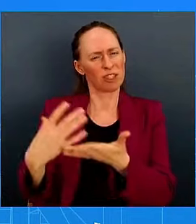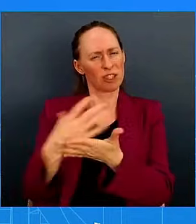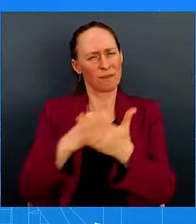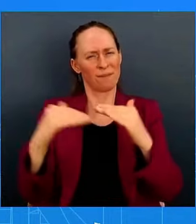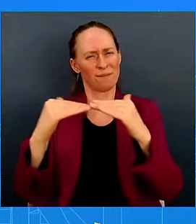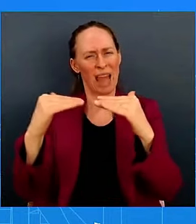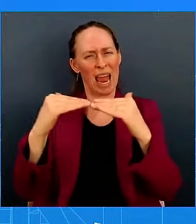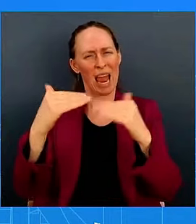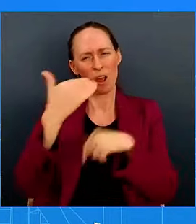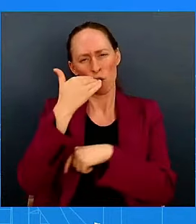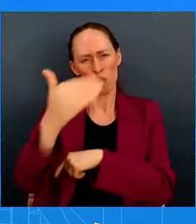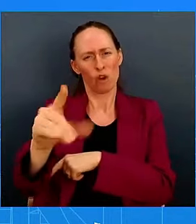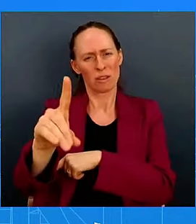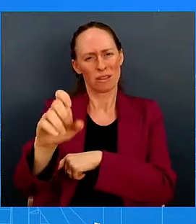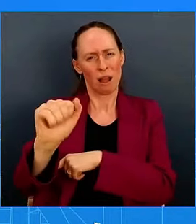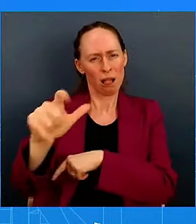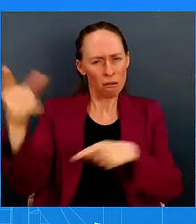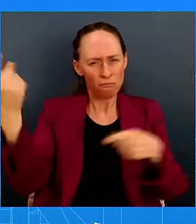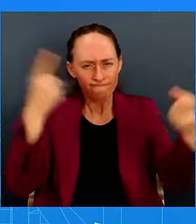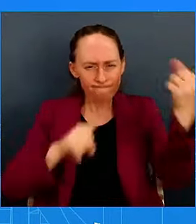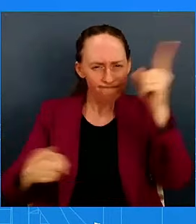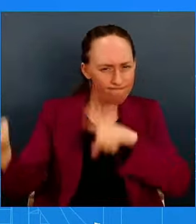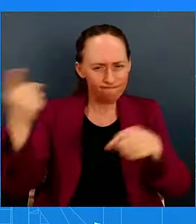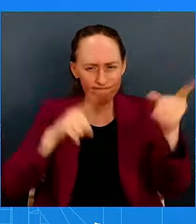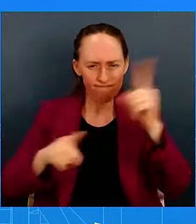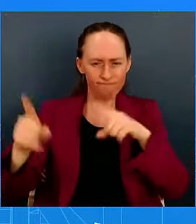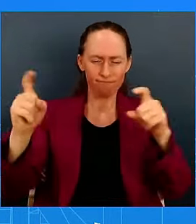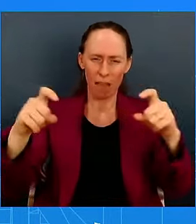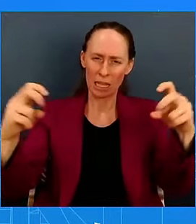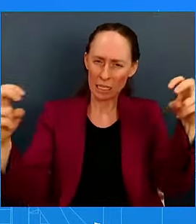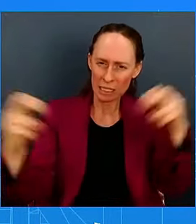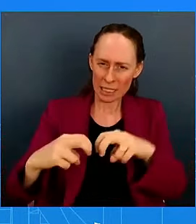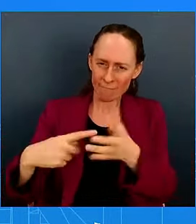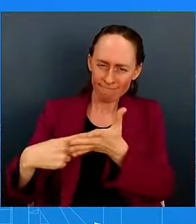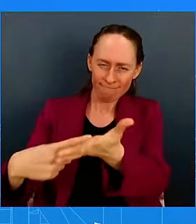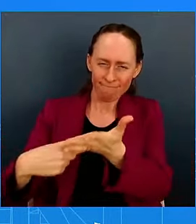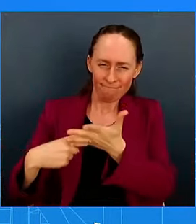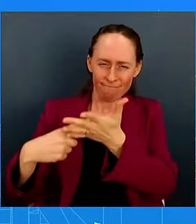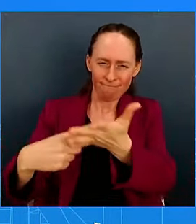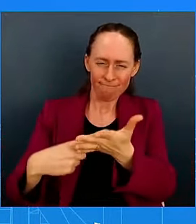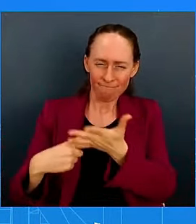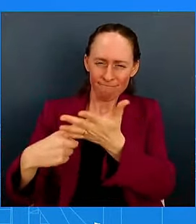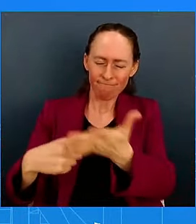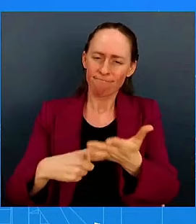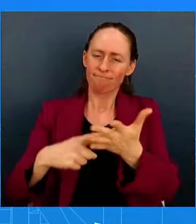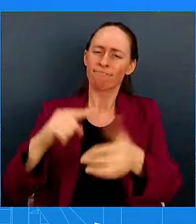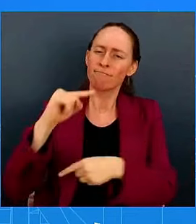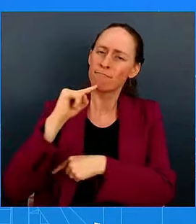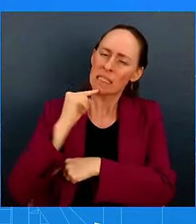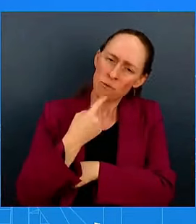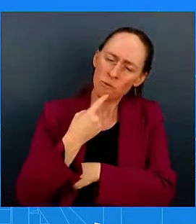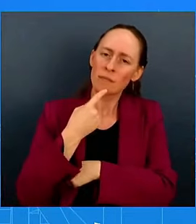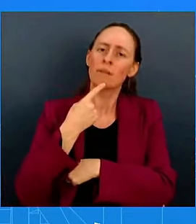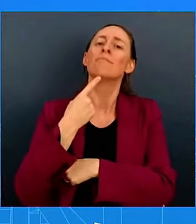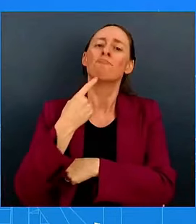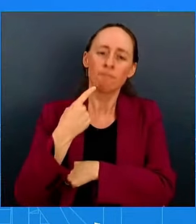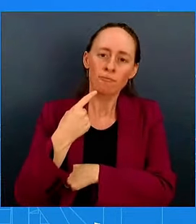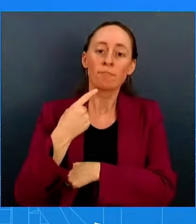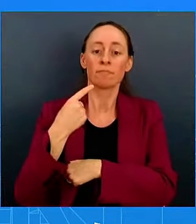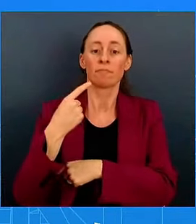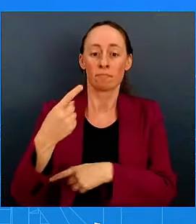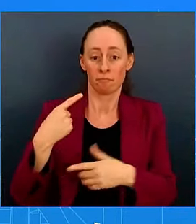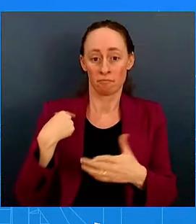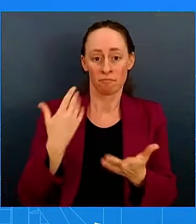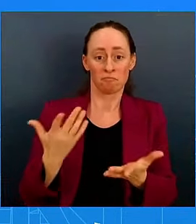parties to stay at the table and negotiate to do it in good faith. And so we are certainly in touch with UAW and the company,